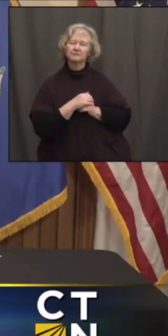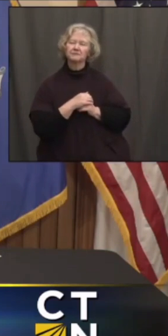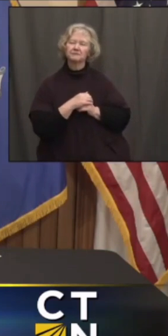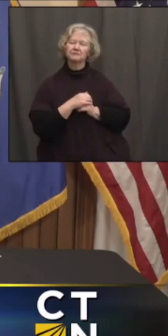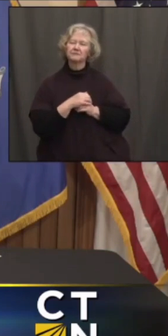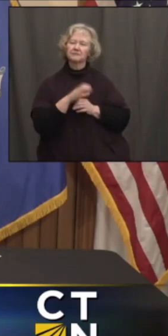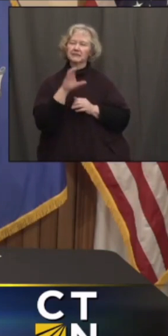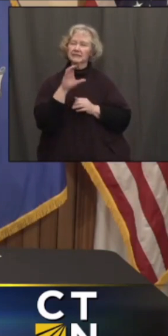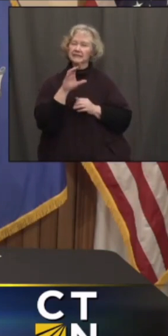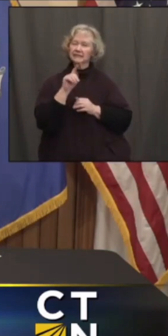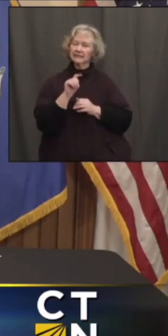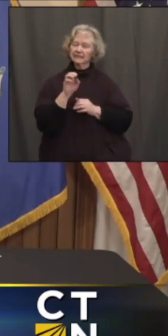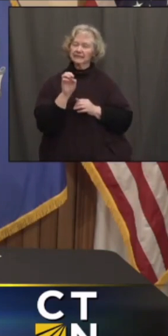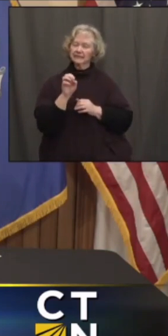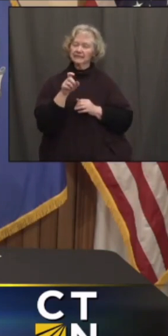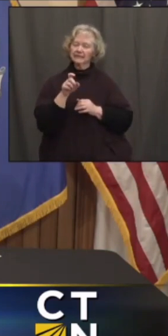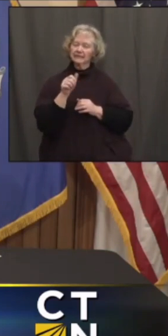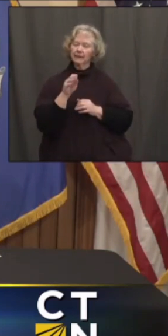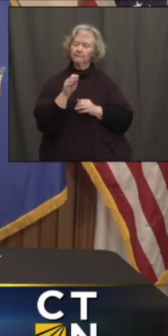The CT examiner.